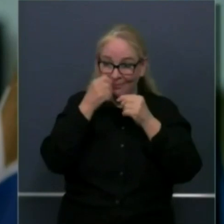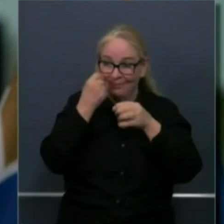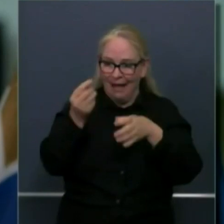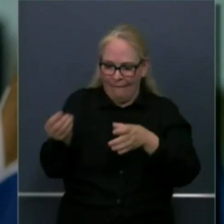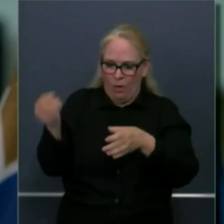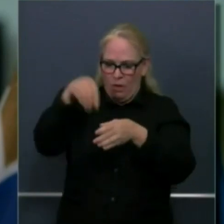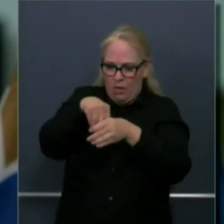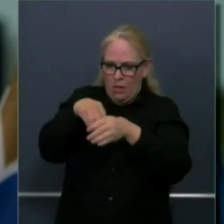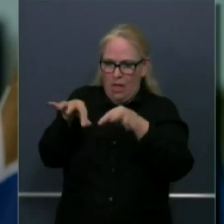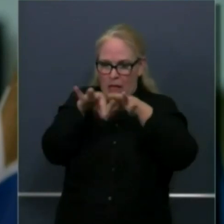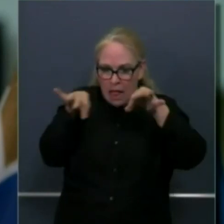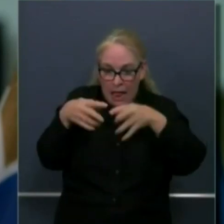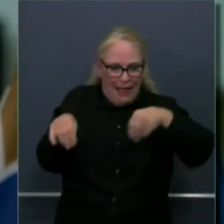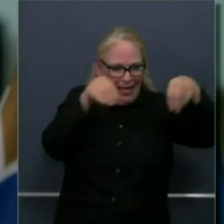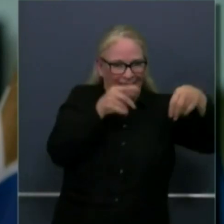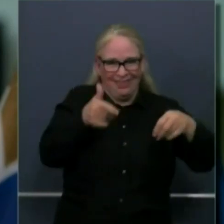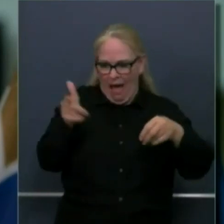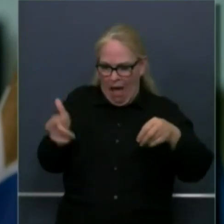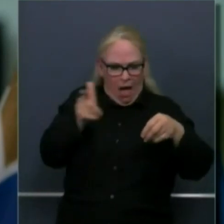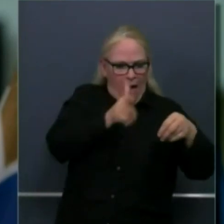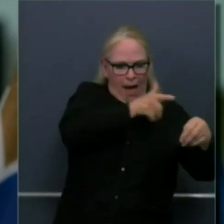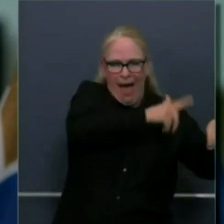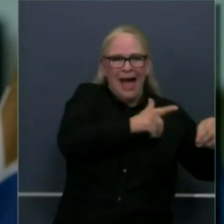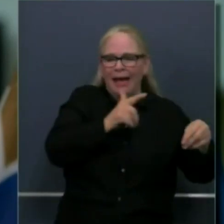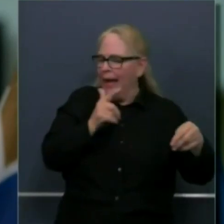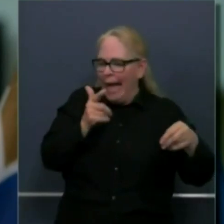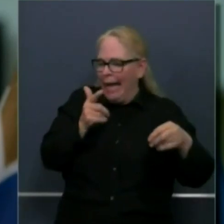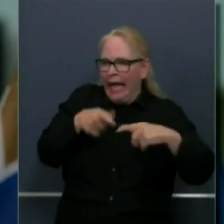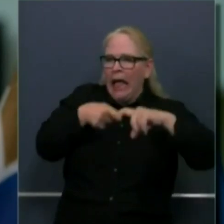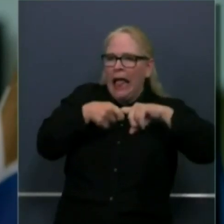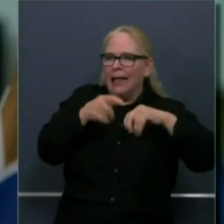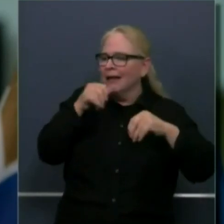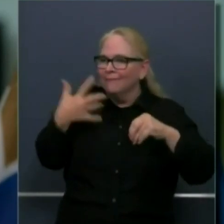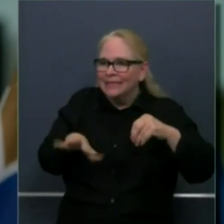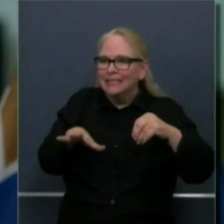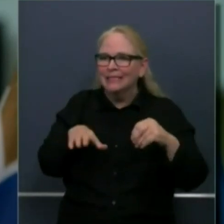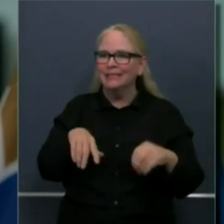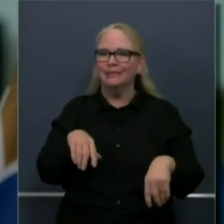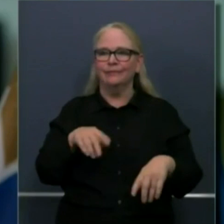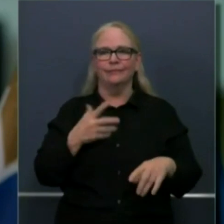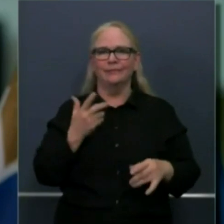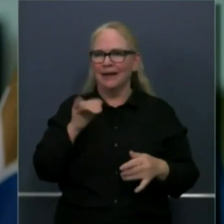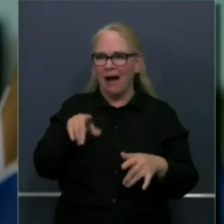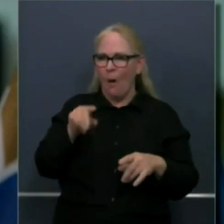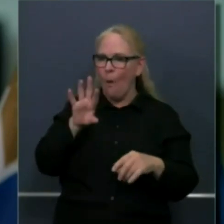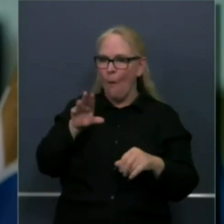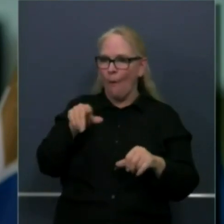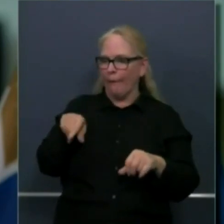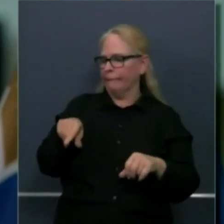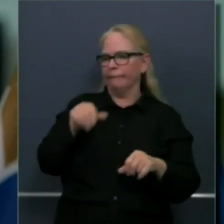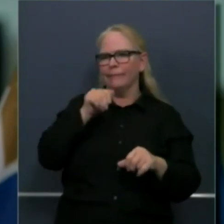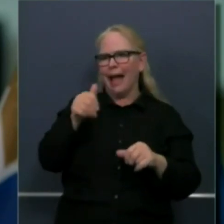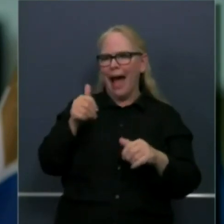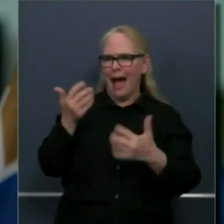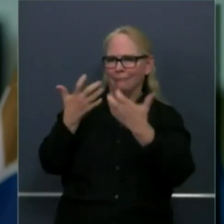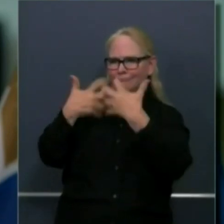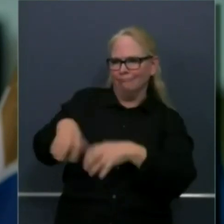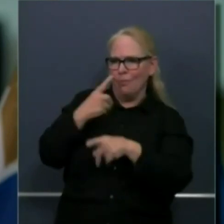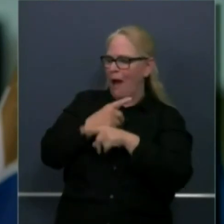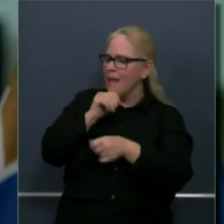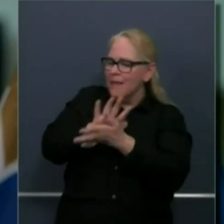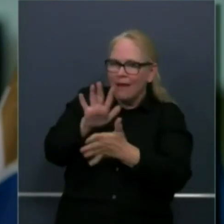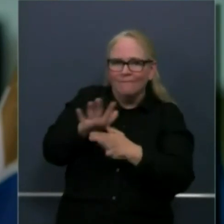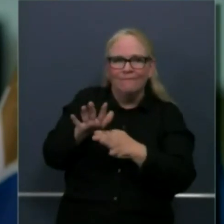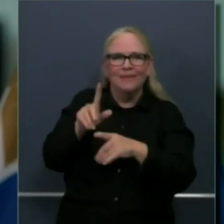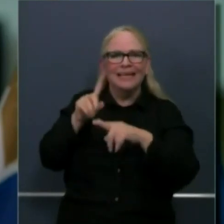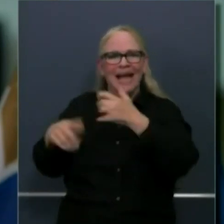reagents for PCR tests this is not the universe of antibody tests the serum tests